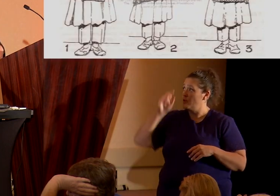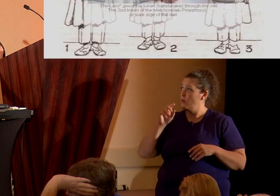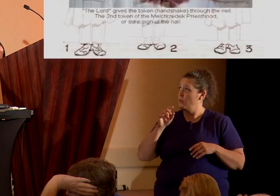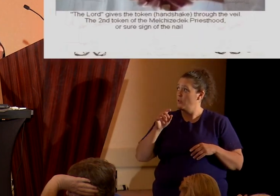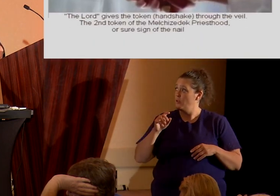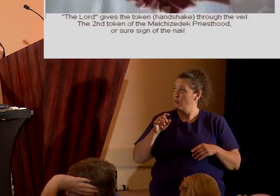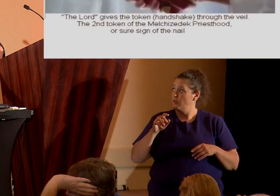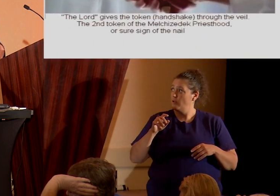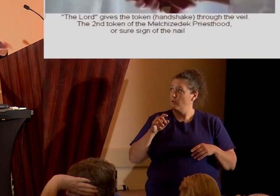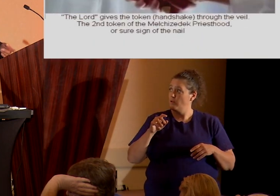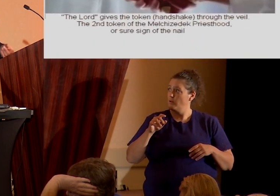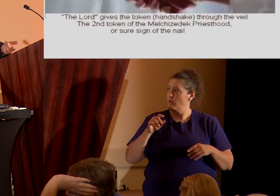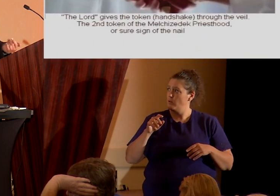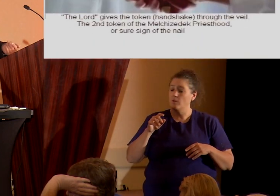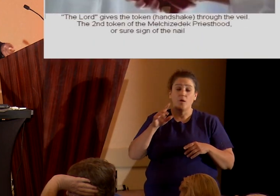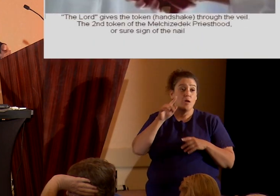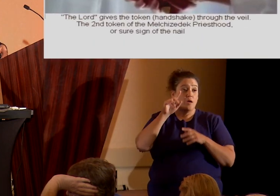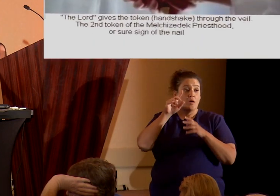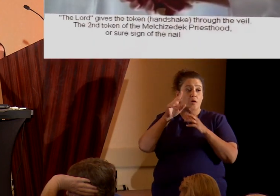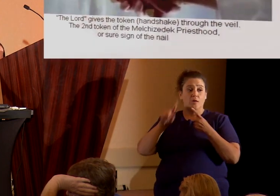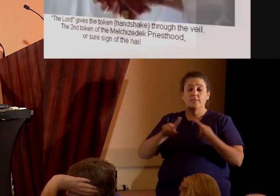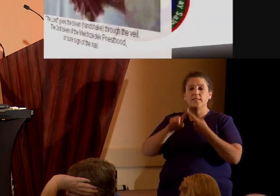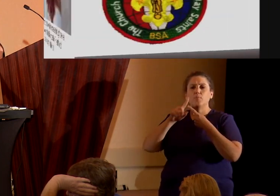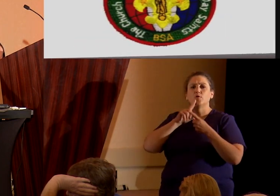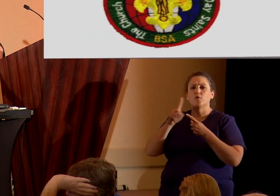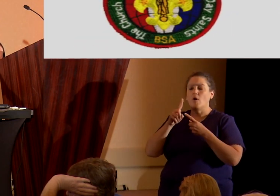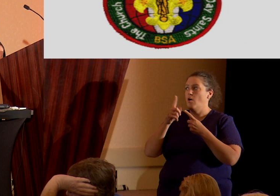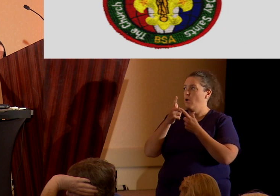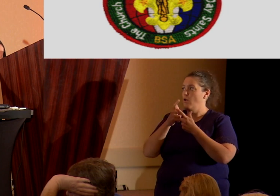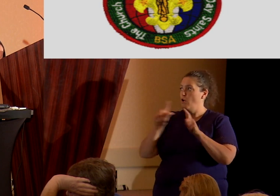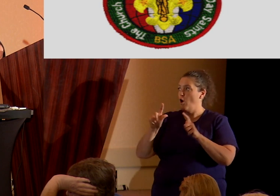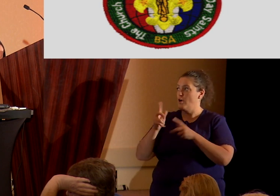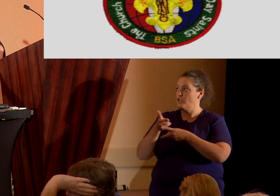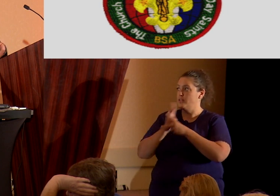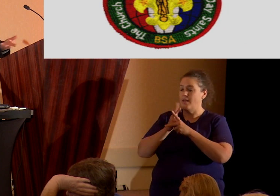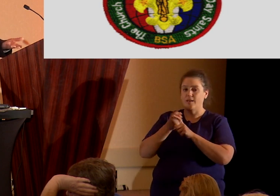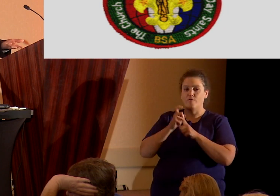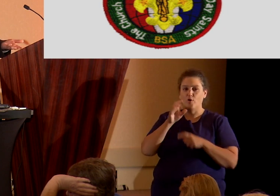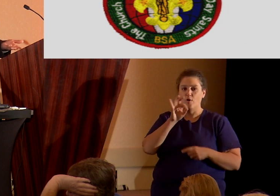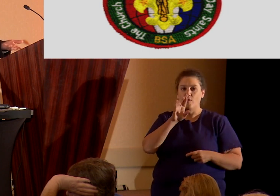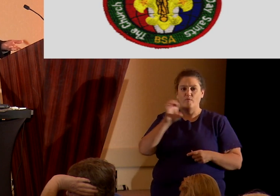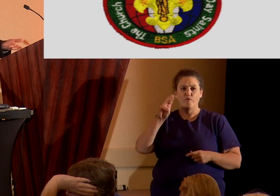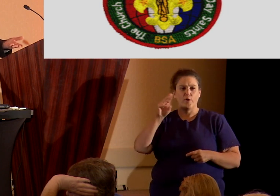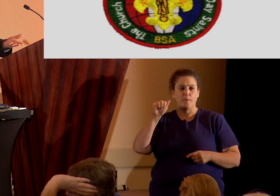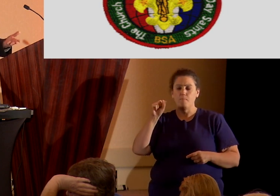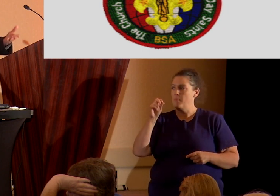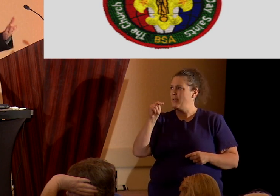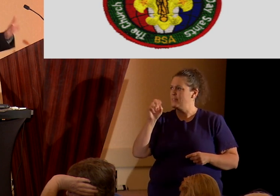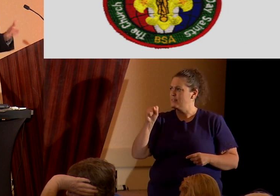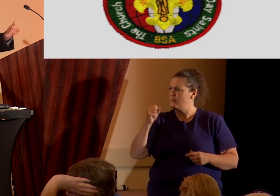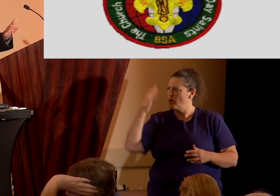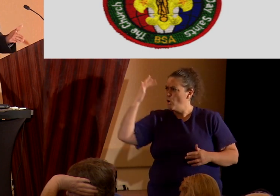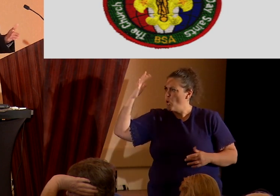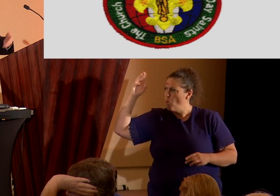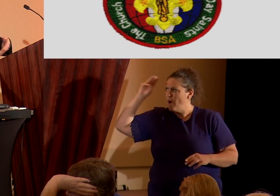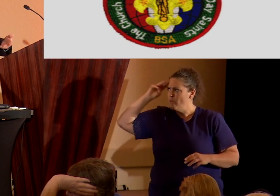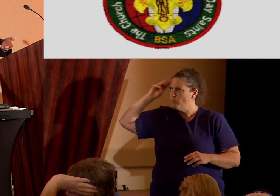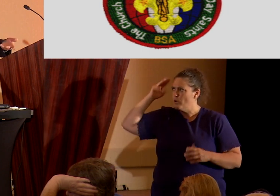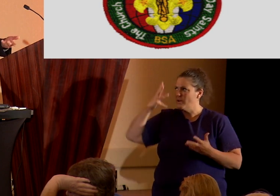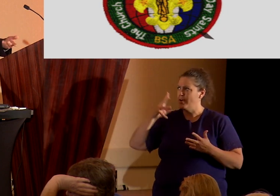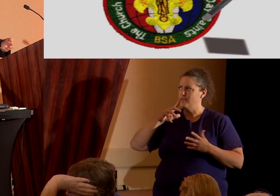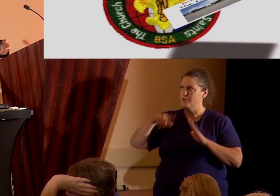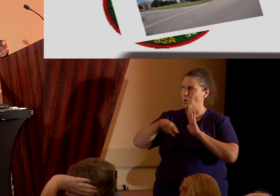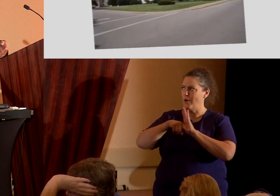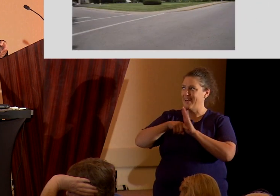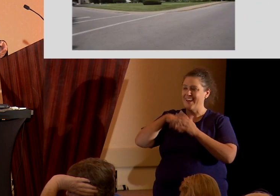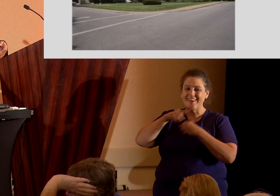are largely taken from, from, uh, Freemasons. Boy Scouts. Why are the Boy Scouts so down on having, on atheists? It's